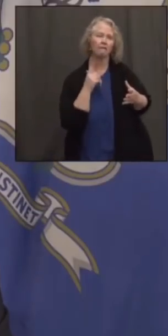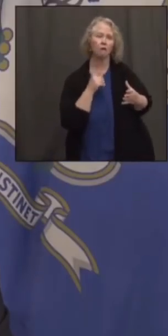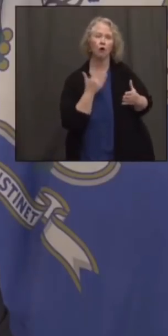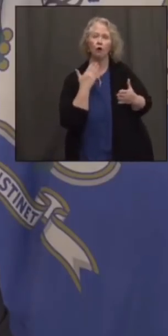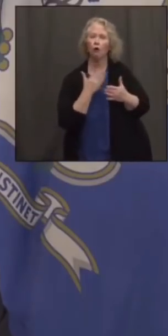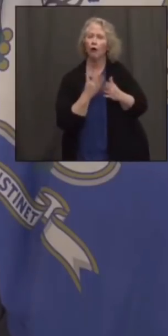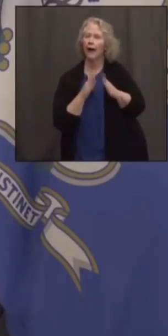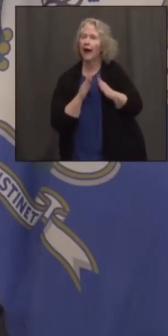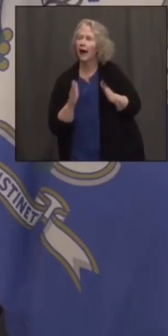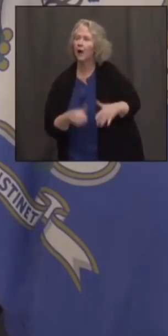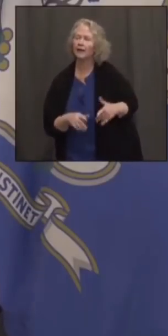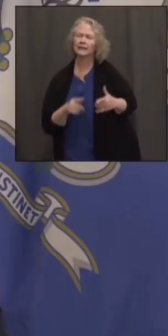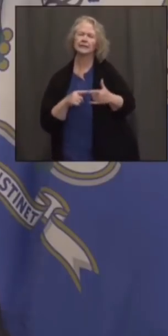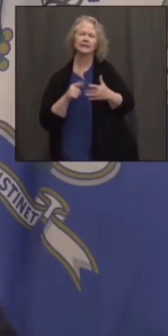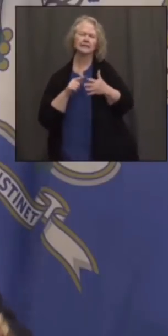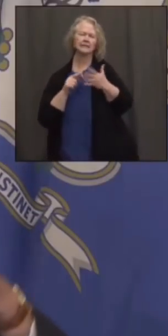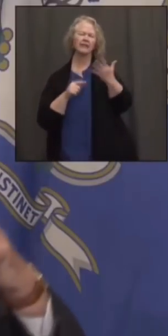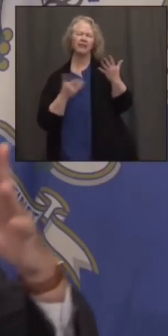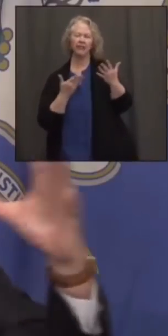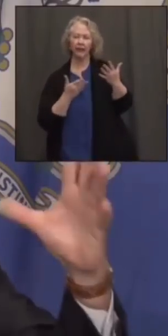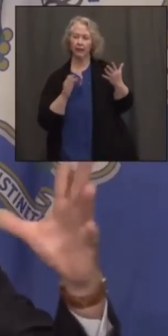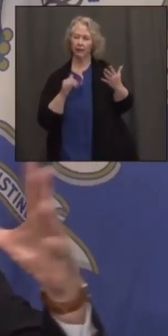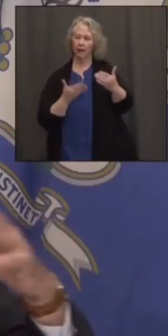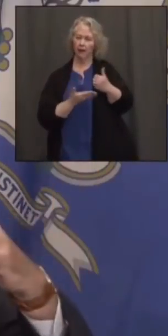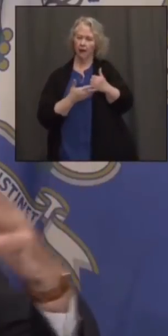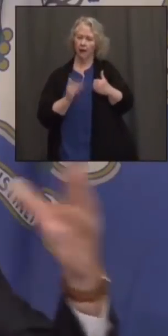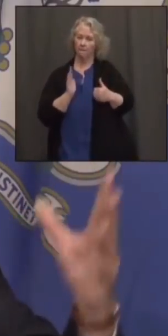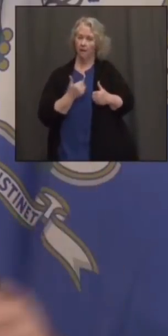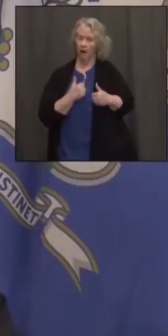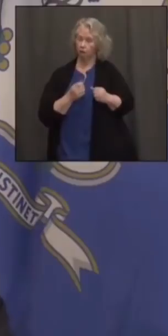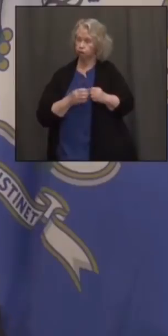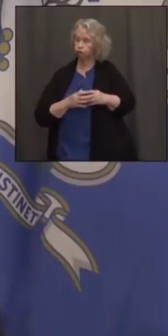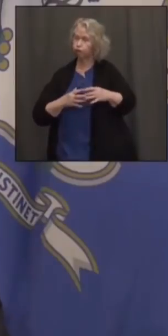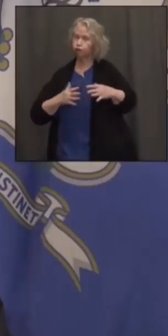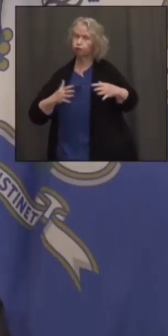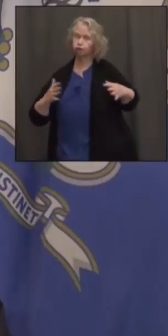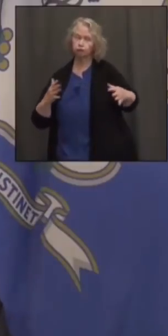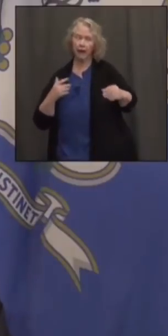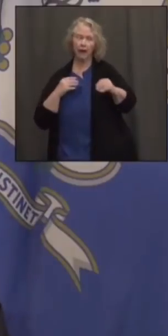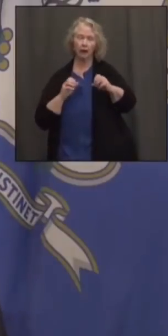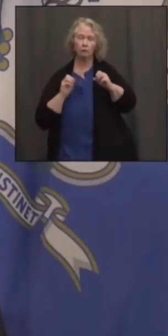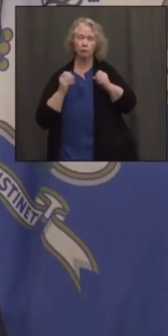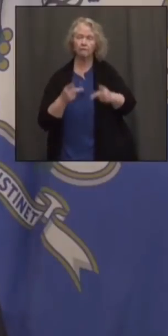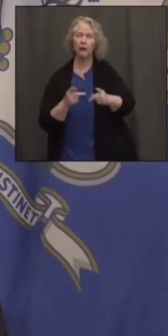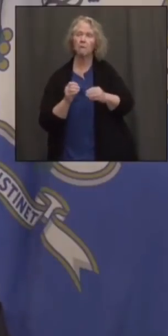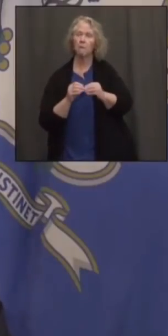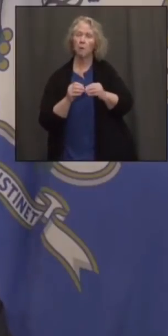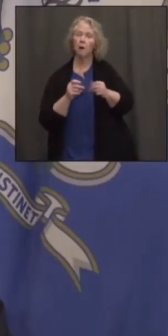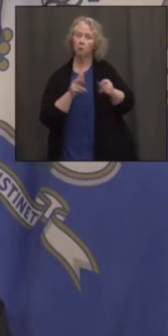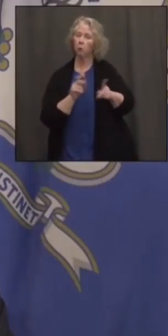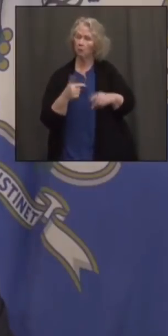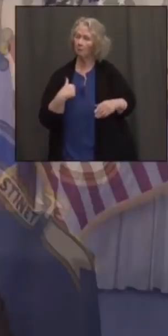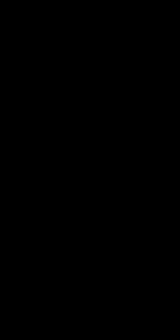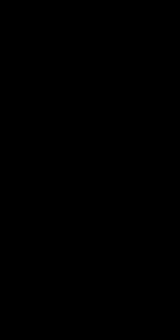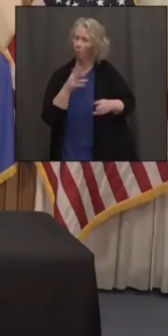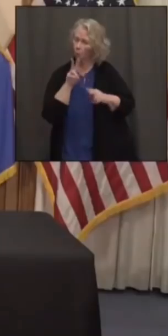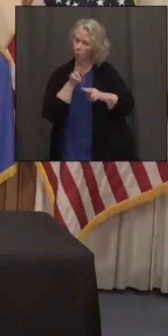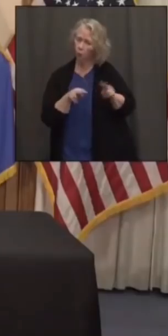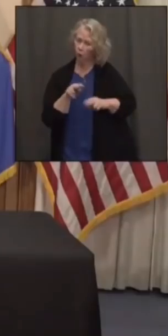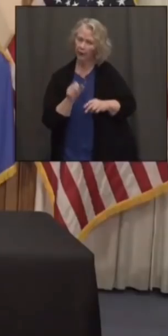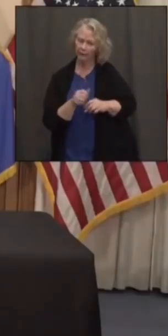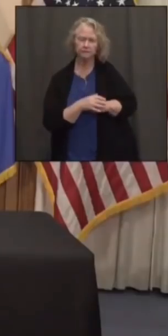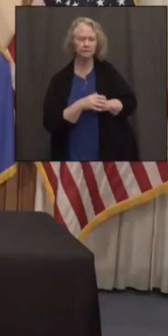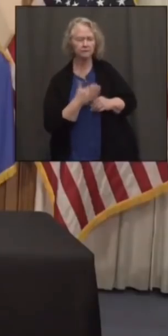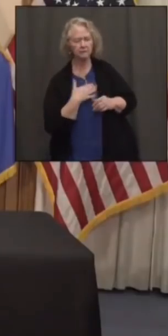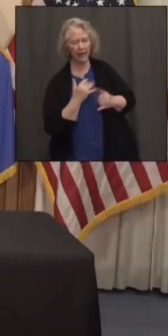brownfields, when it comes to the type of things that help our economy grow and make for opportunity, yeah, let's take a look at it. My